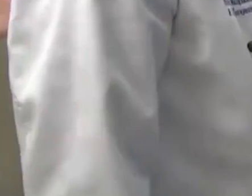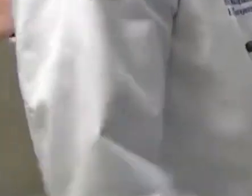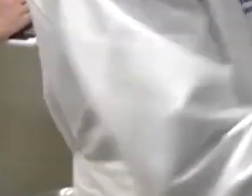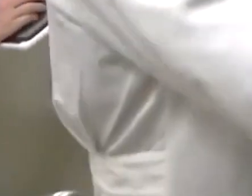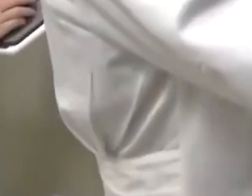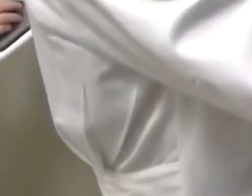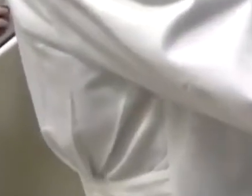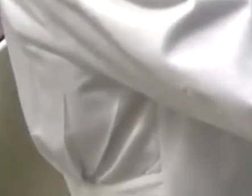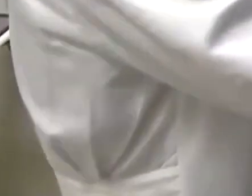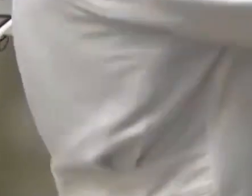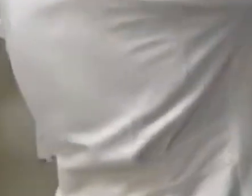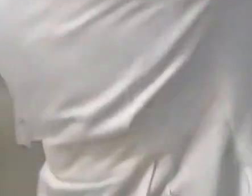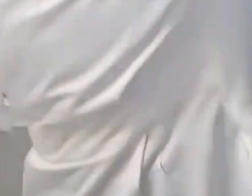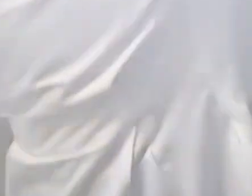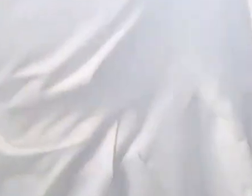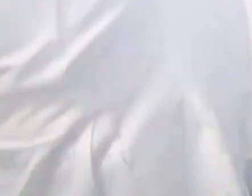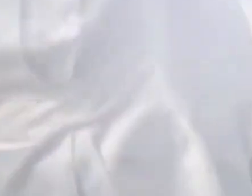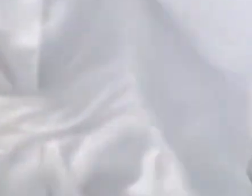making a gift today.